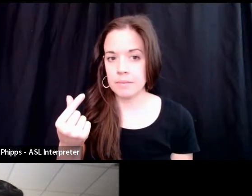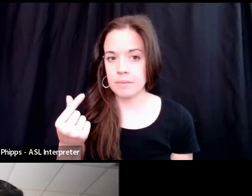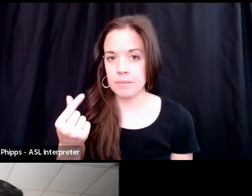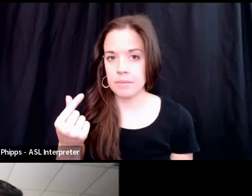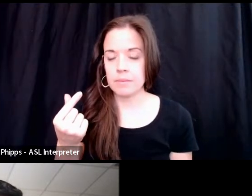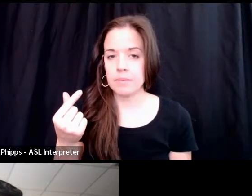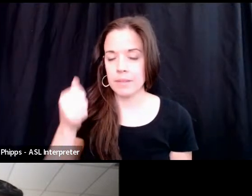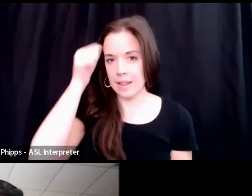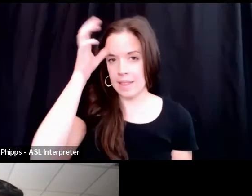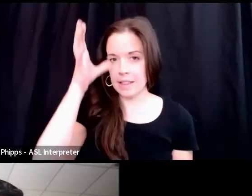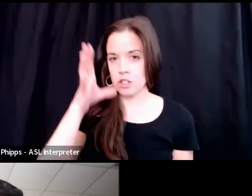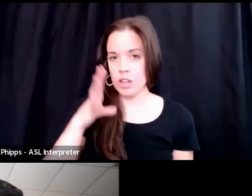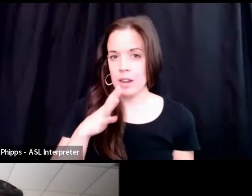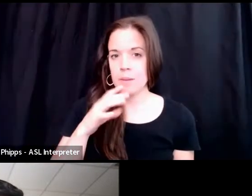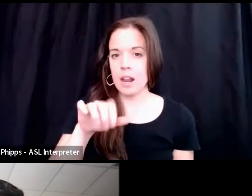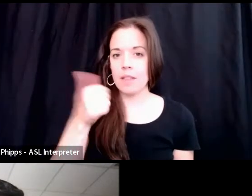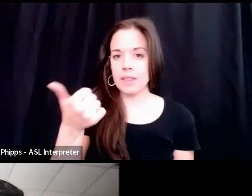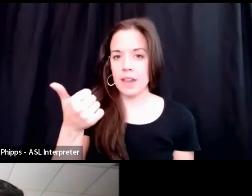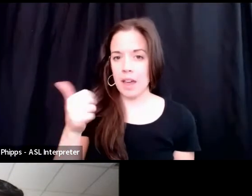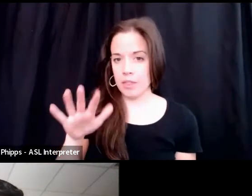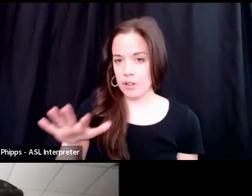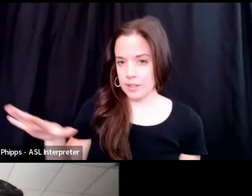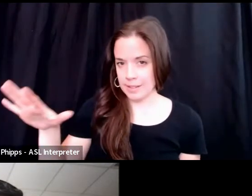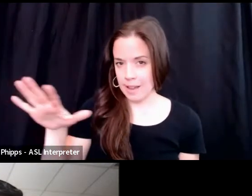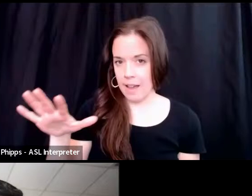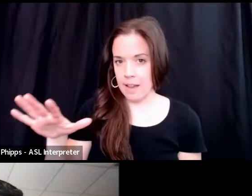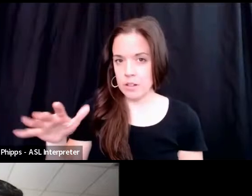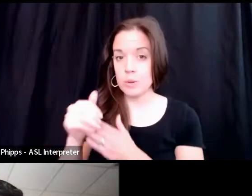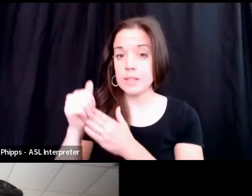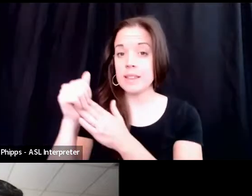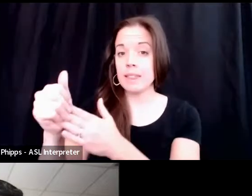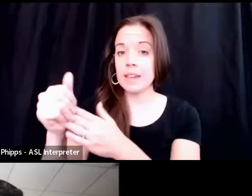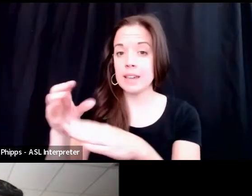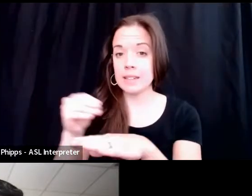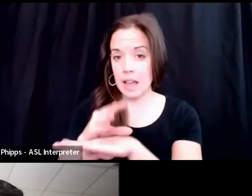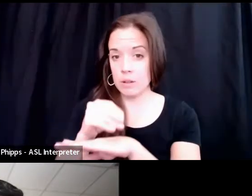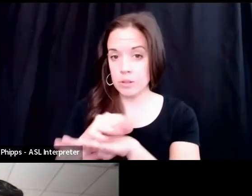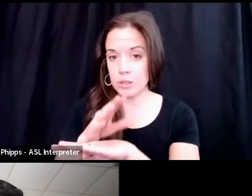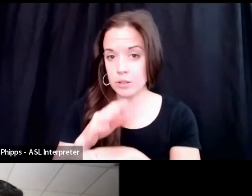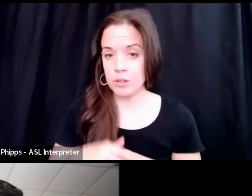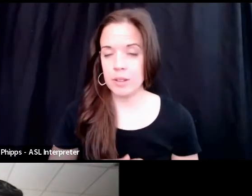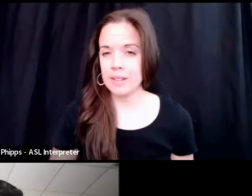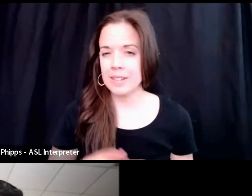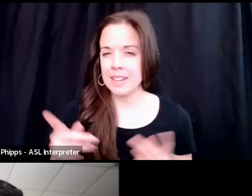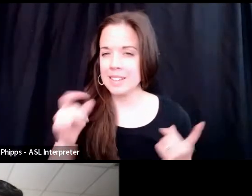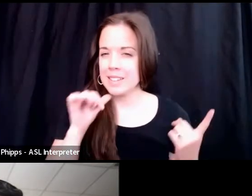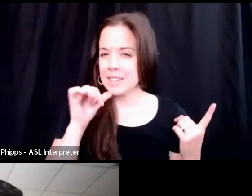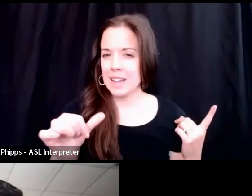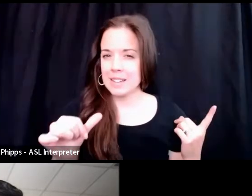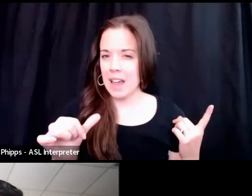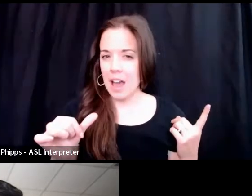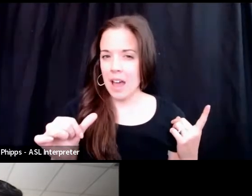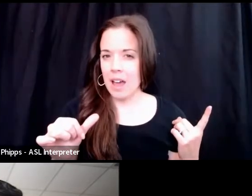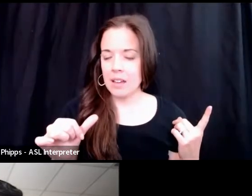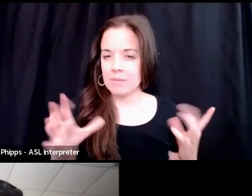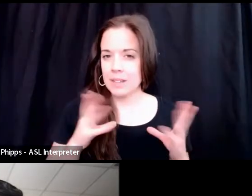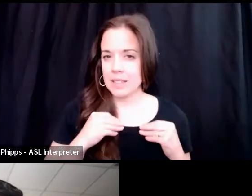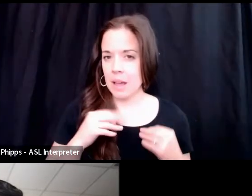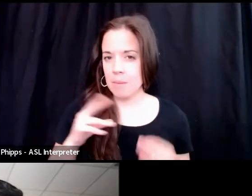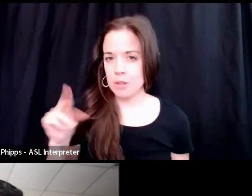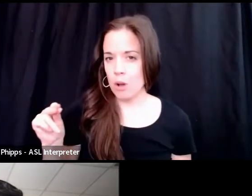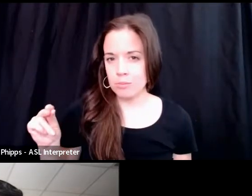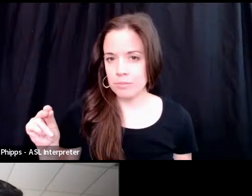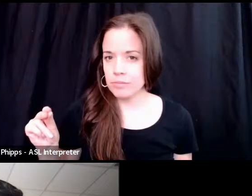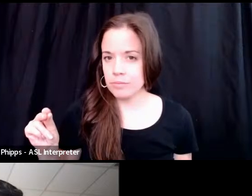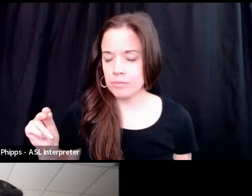on the other side who took, who was lead counsel, he just did not take no for an answer. And so we had